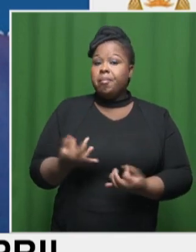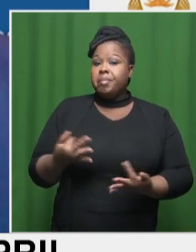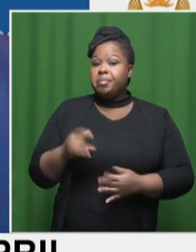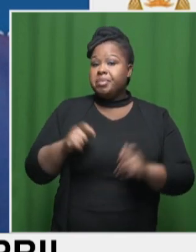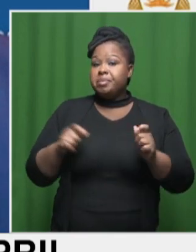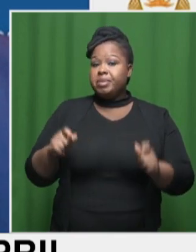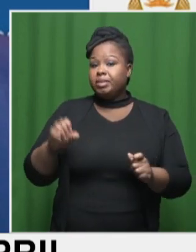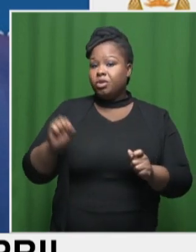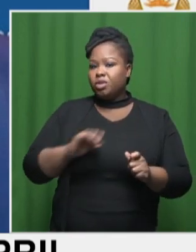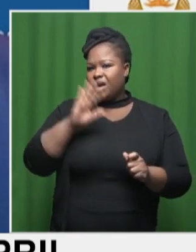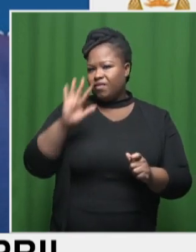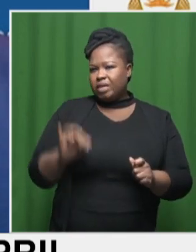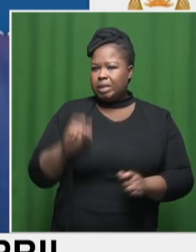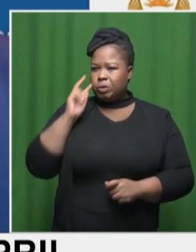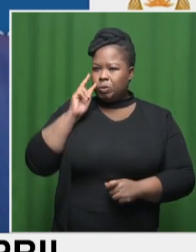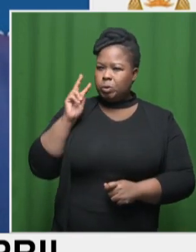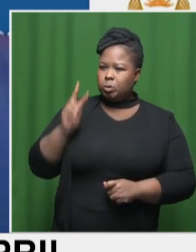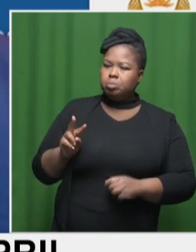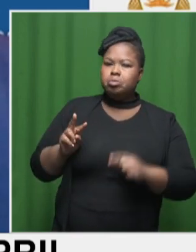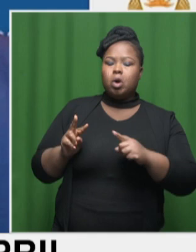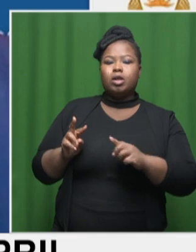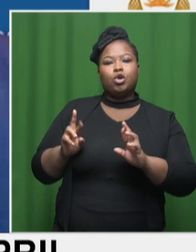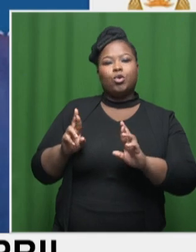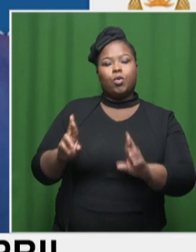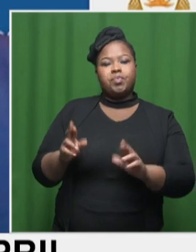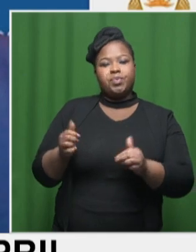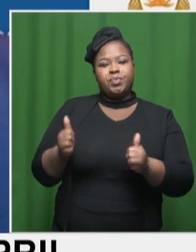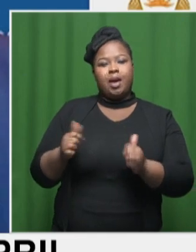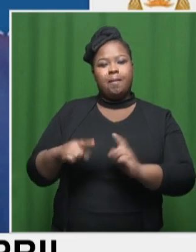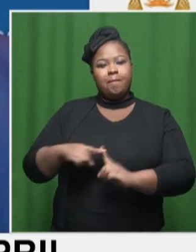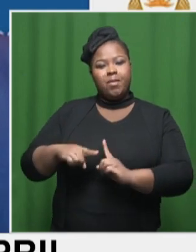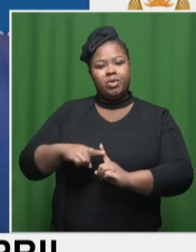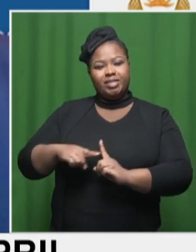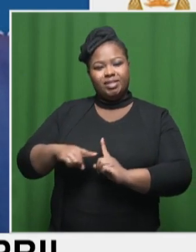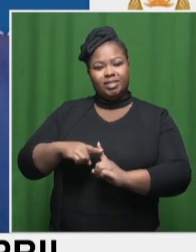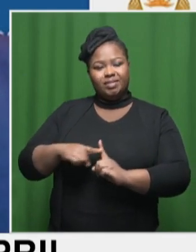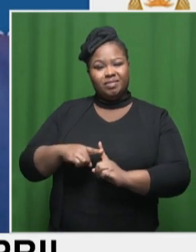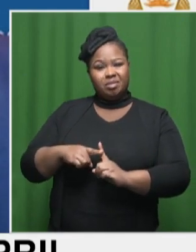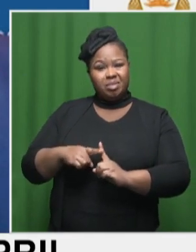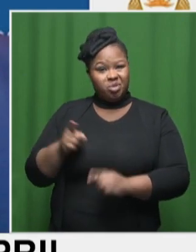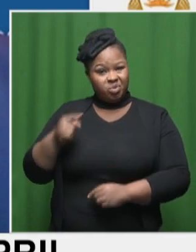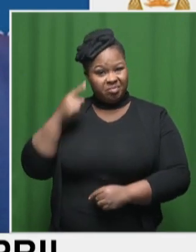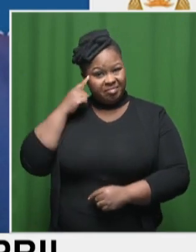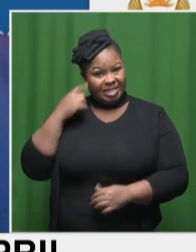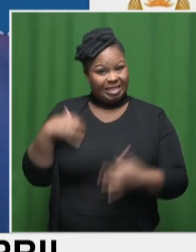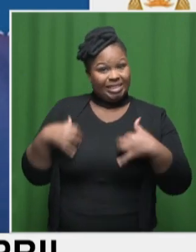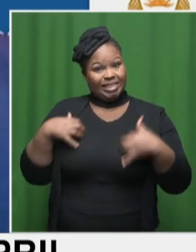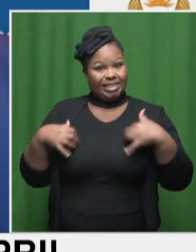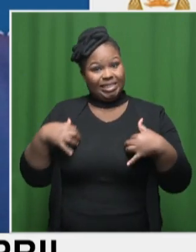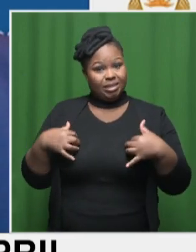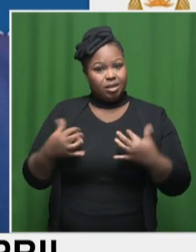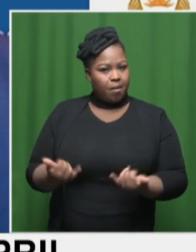Thank you very much.